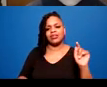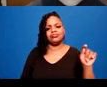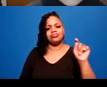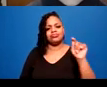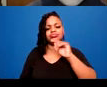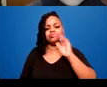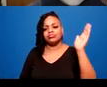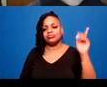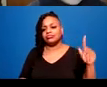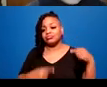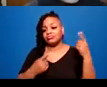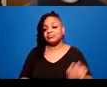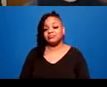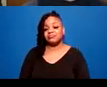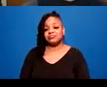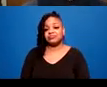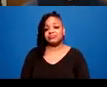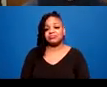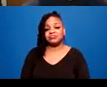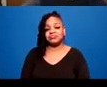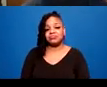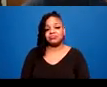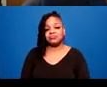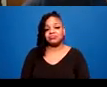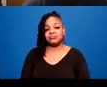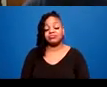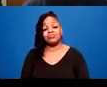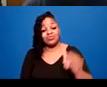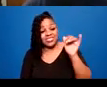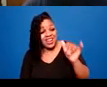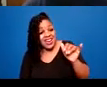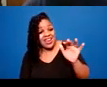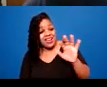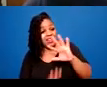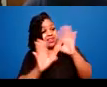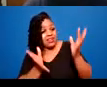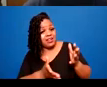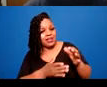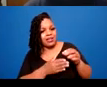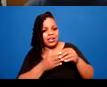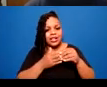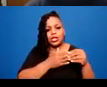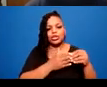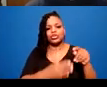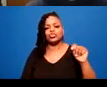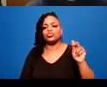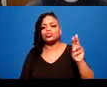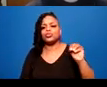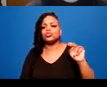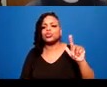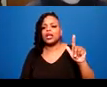Which leads to mutual aid and community care. Moving from individualism to